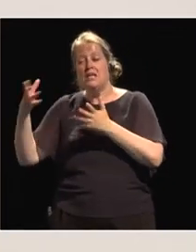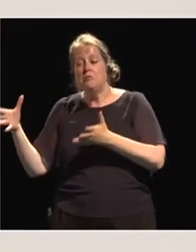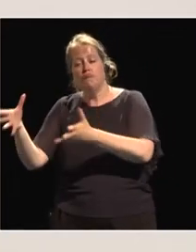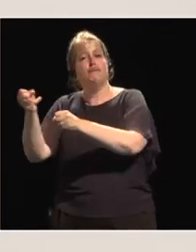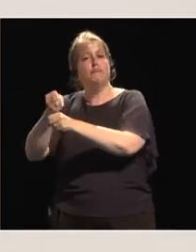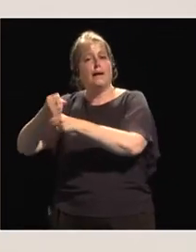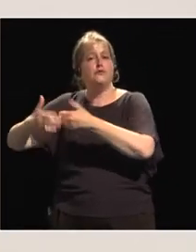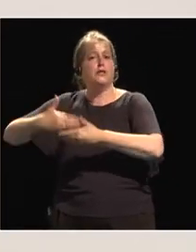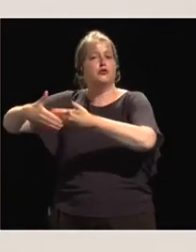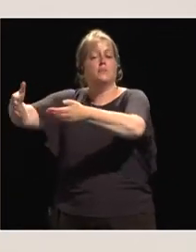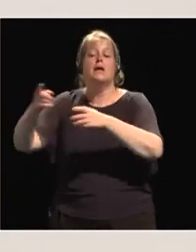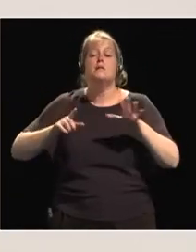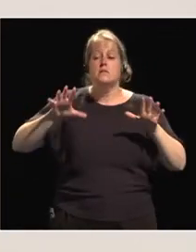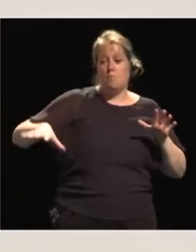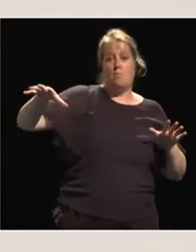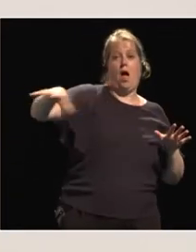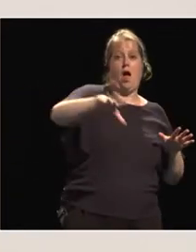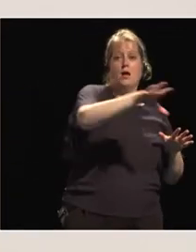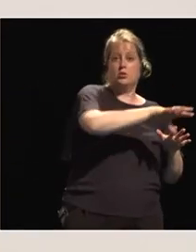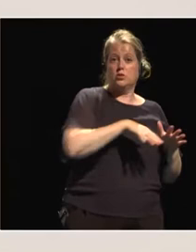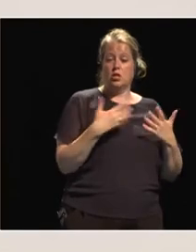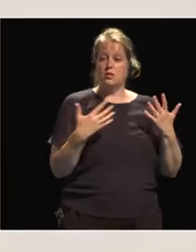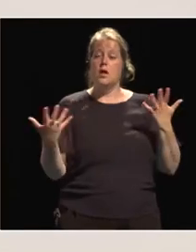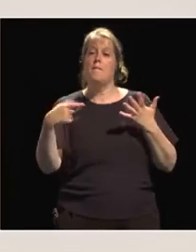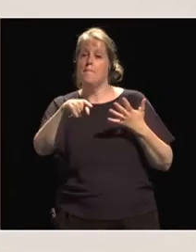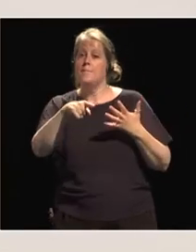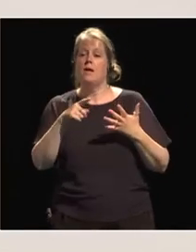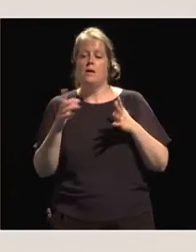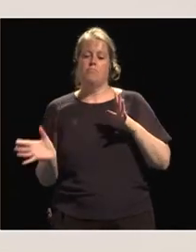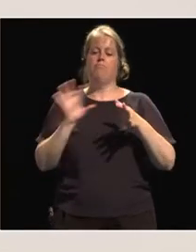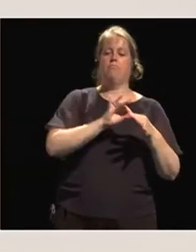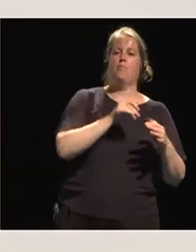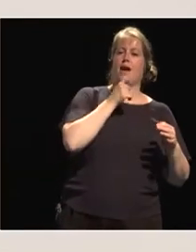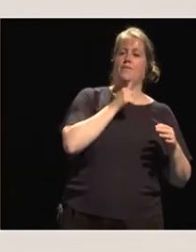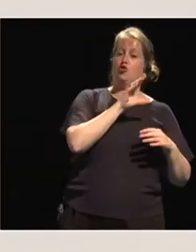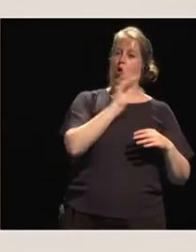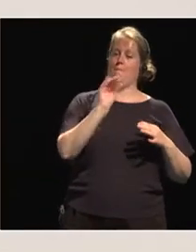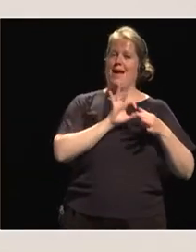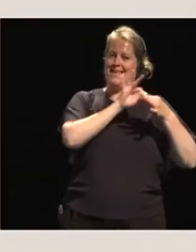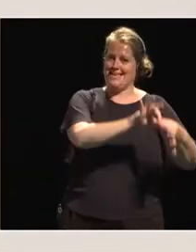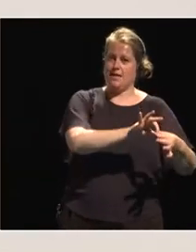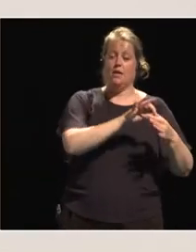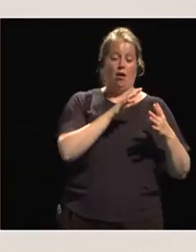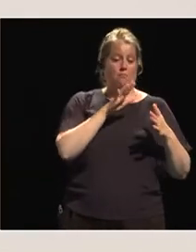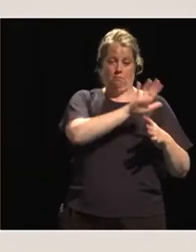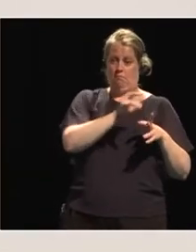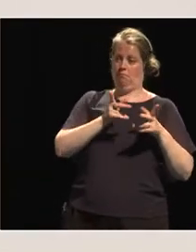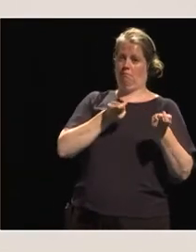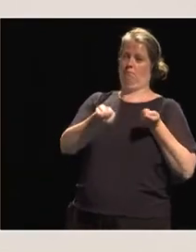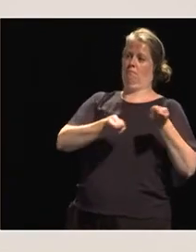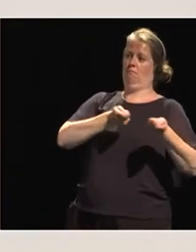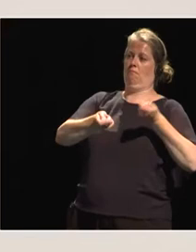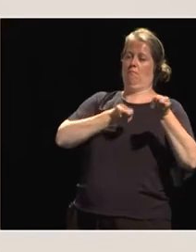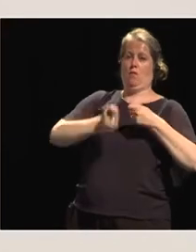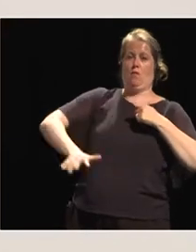And some parks actually contracted to the private company. They run the company, the company